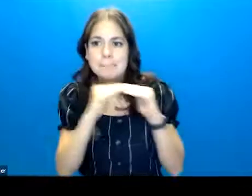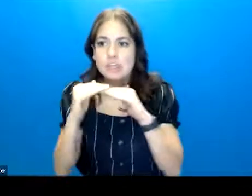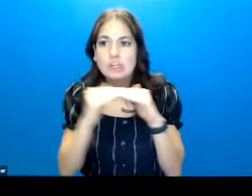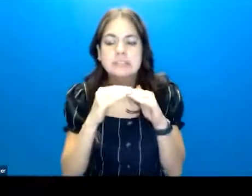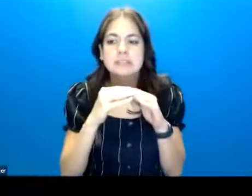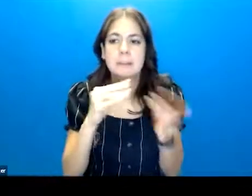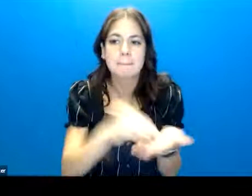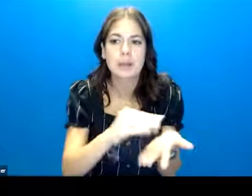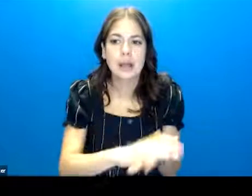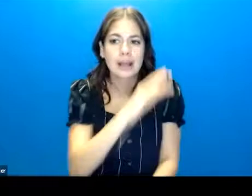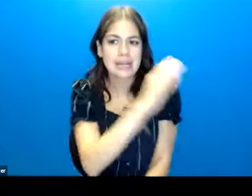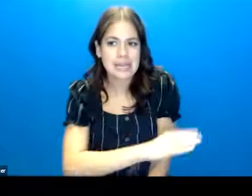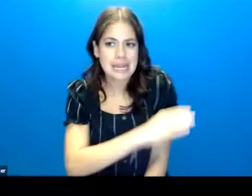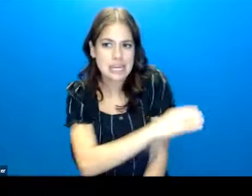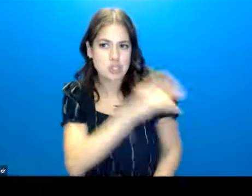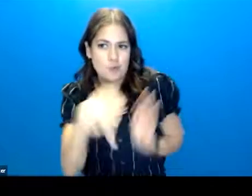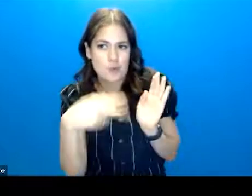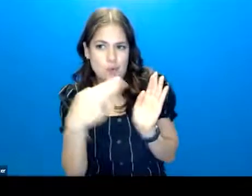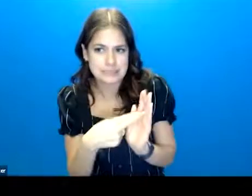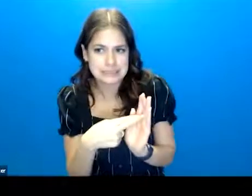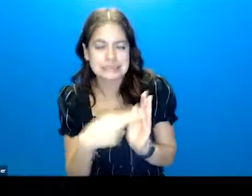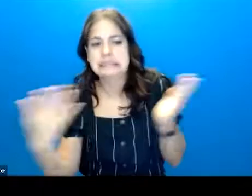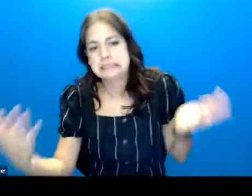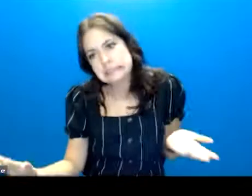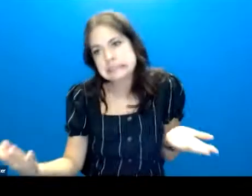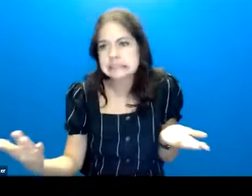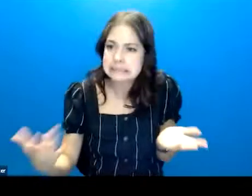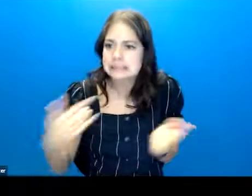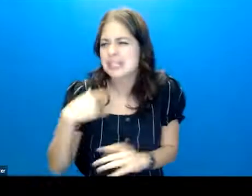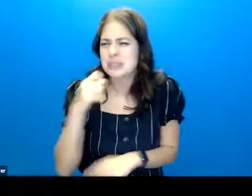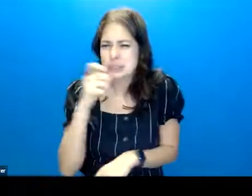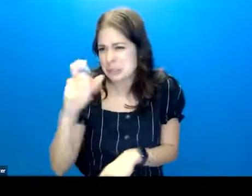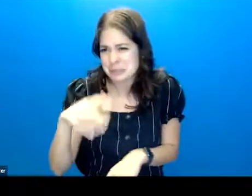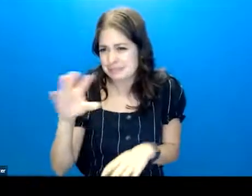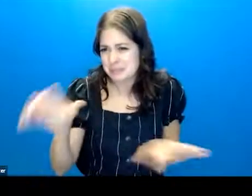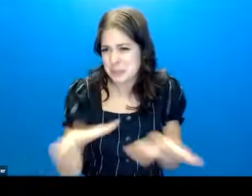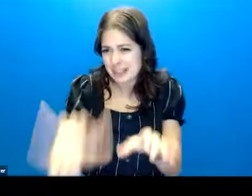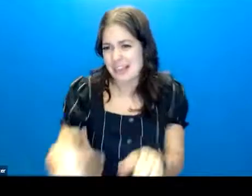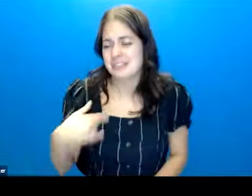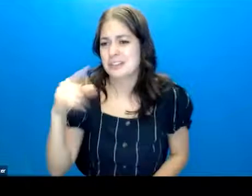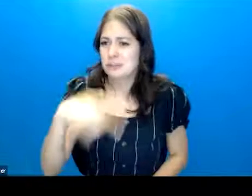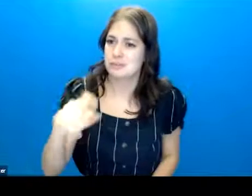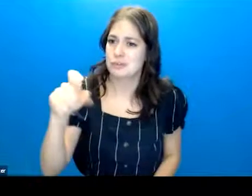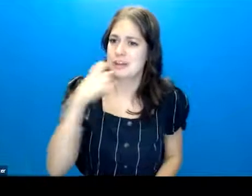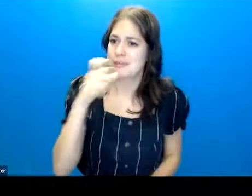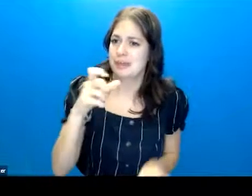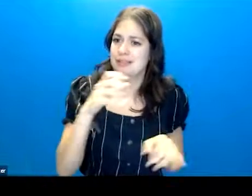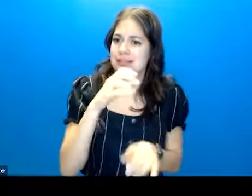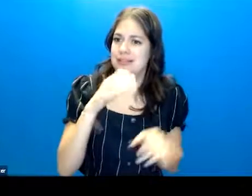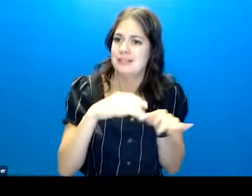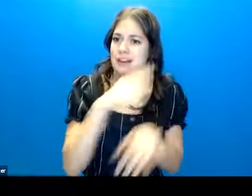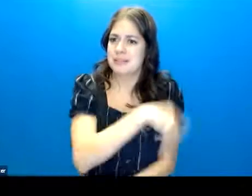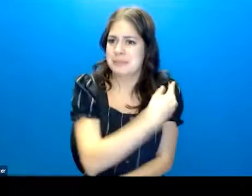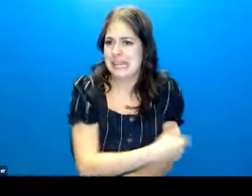in clinician like roles and that that's not where y'all should be, right? You're, you shouldn't be hospitalizing anybody.